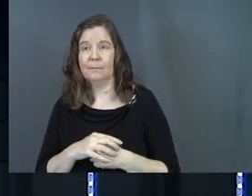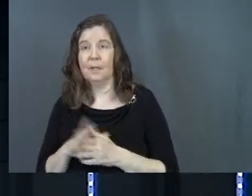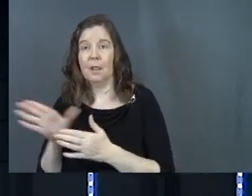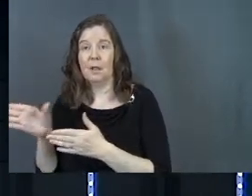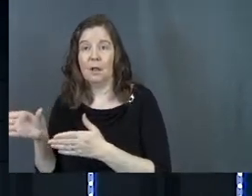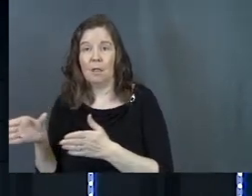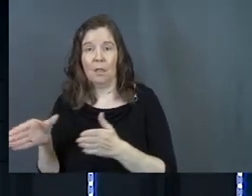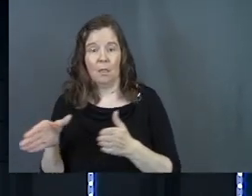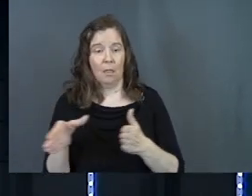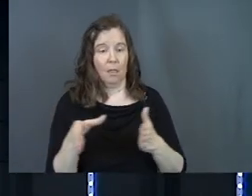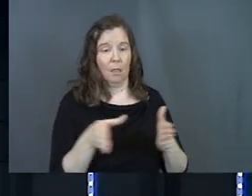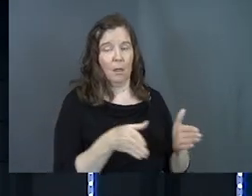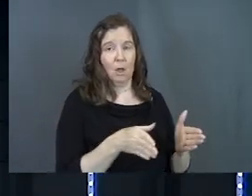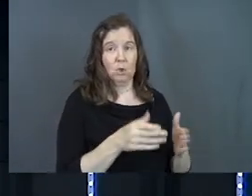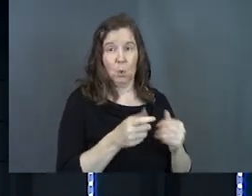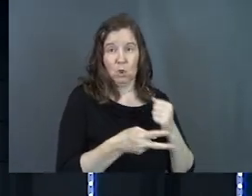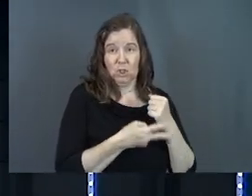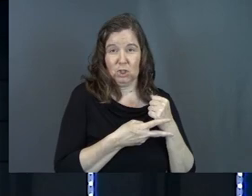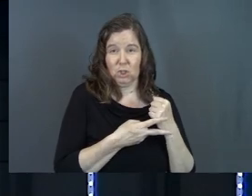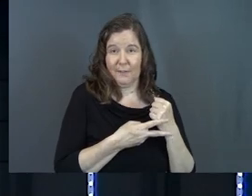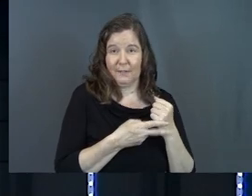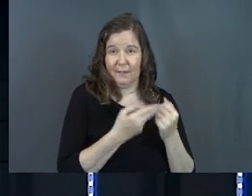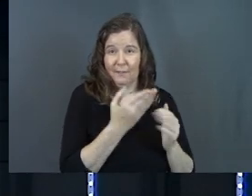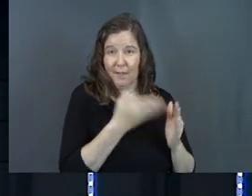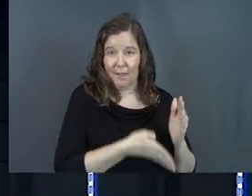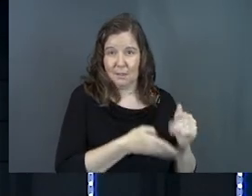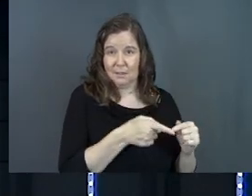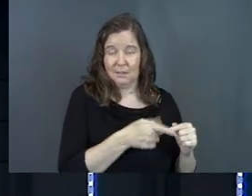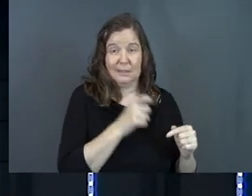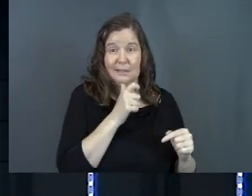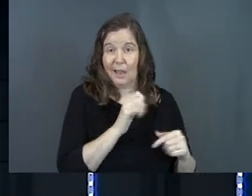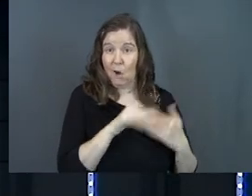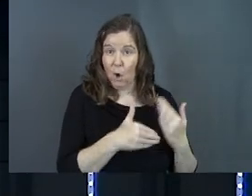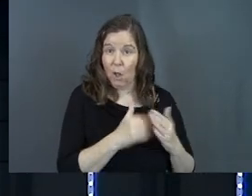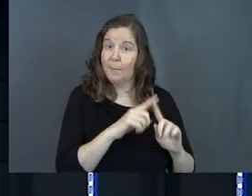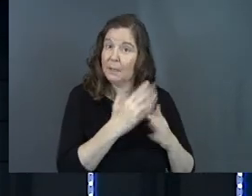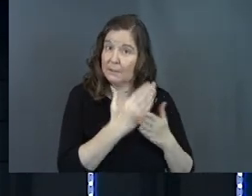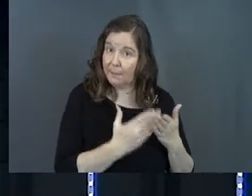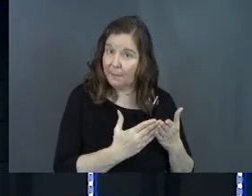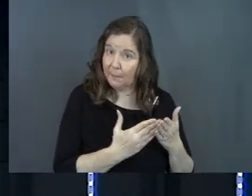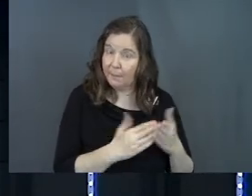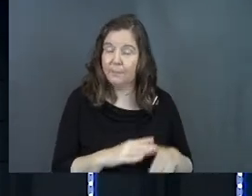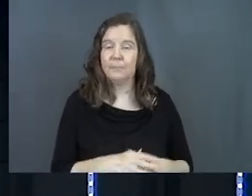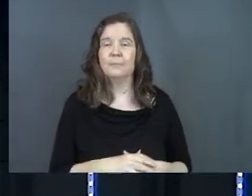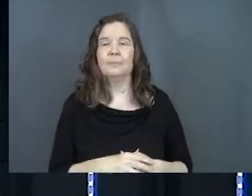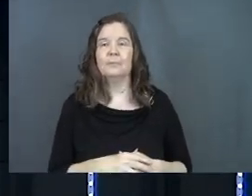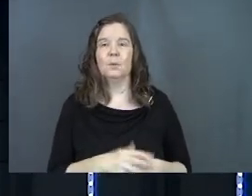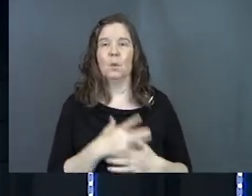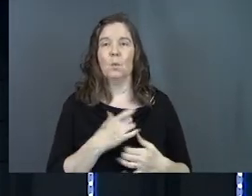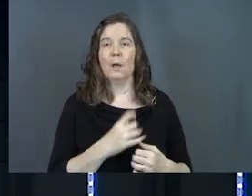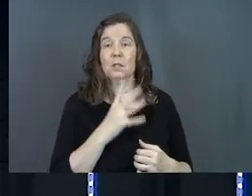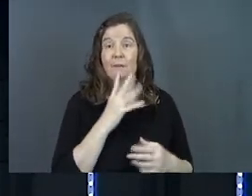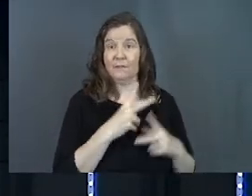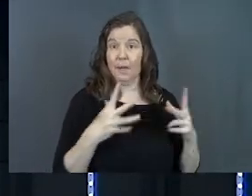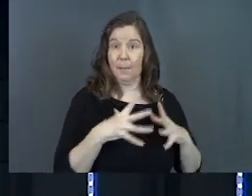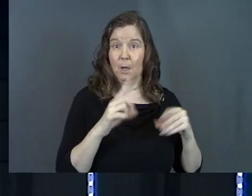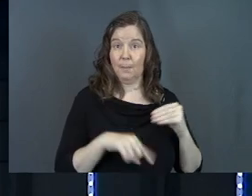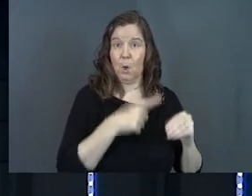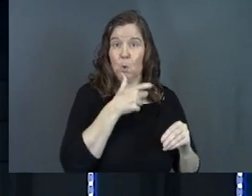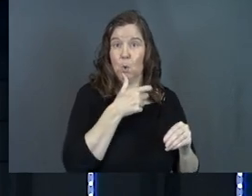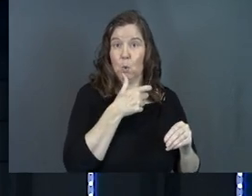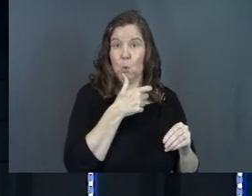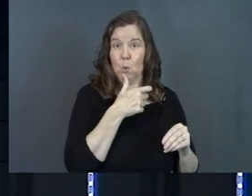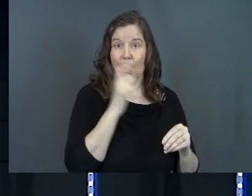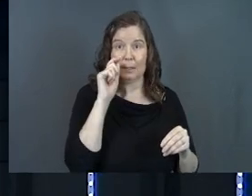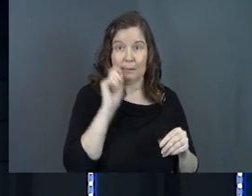And those who lean toward the conservative end, not all, but some, would like to talk very much about